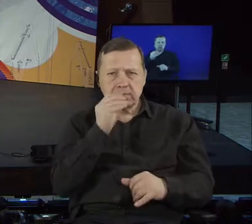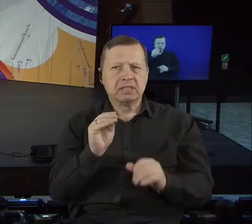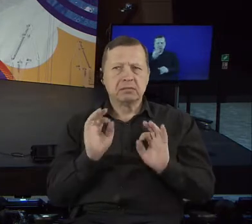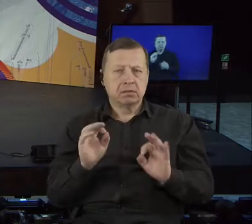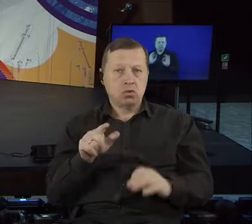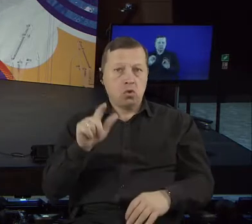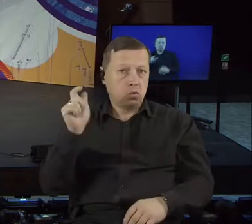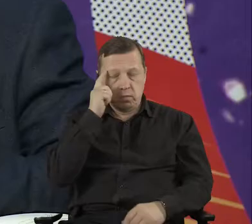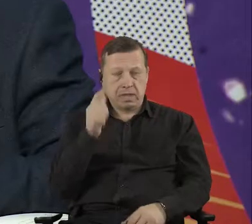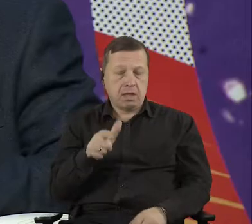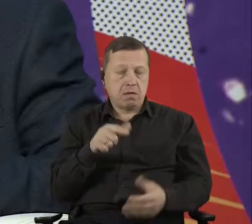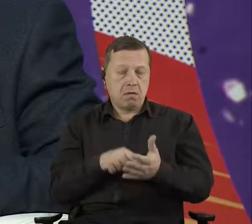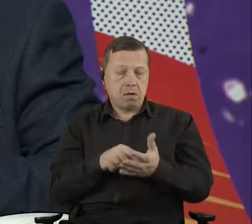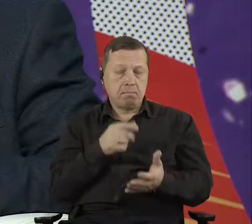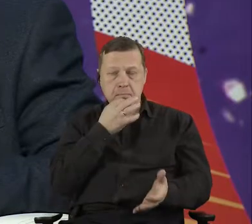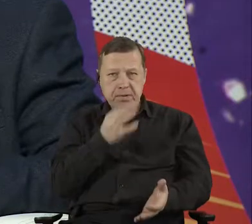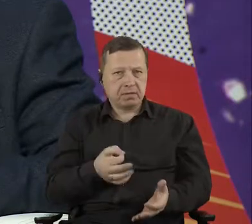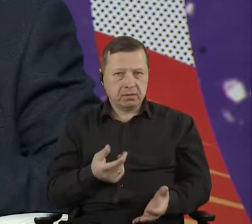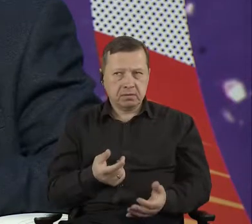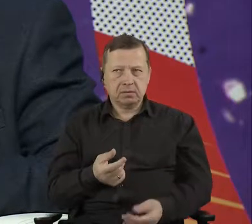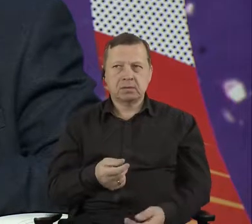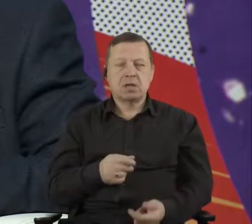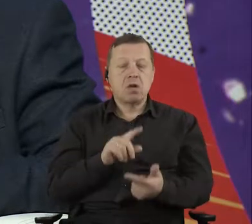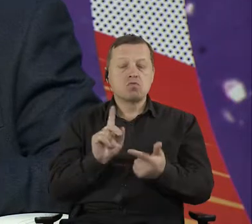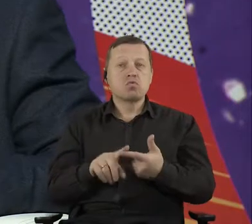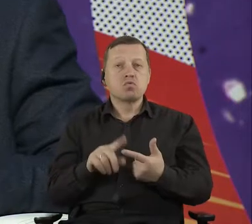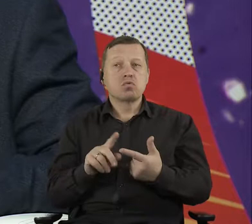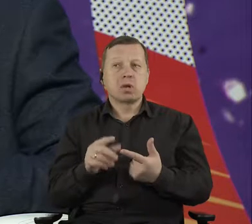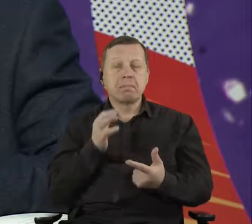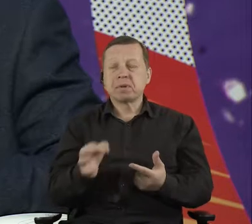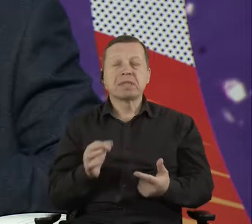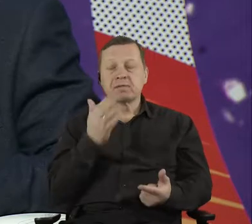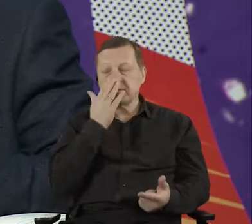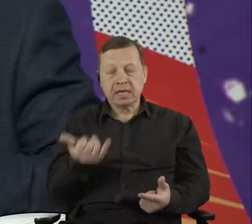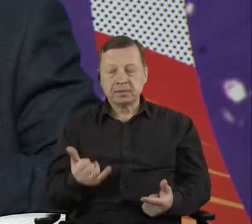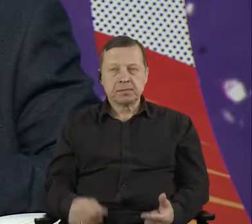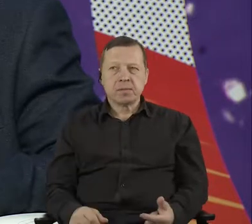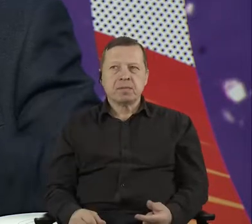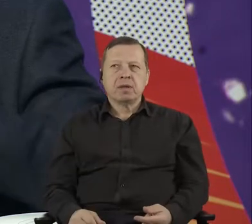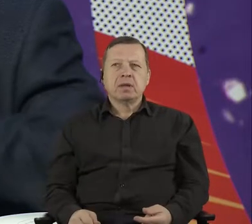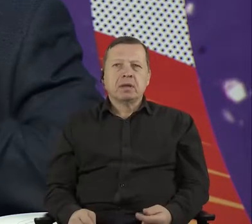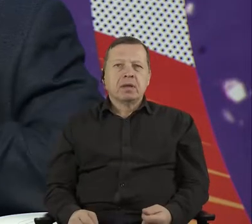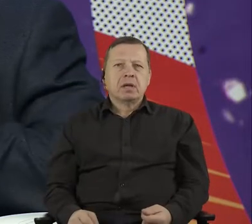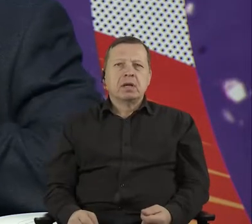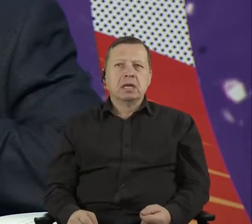And the second question is, should we use open source or not open source tools in